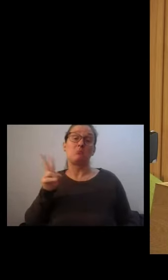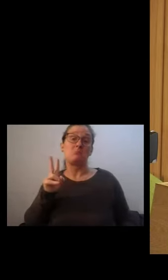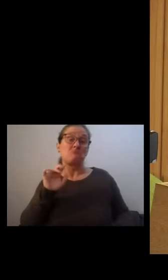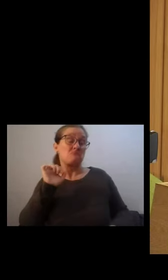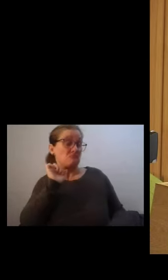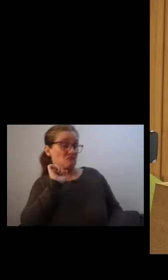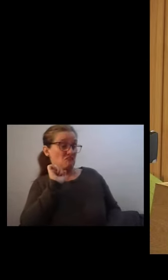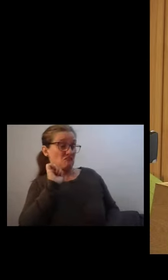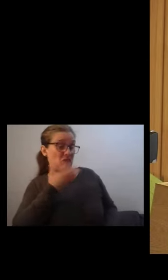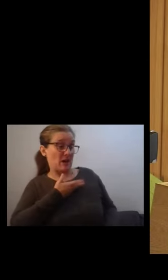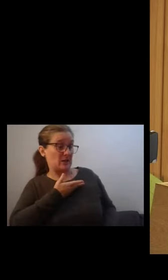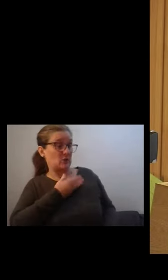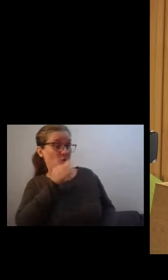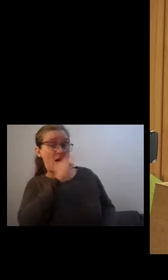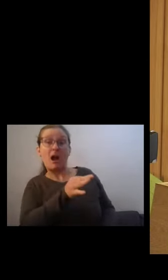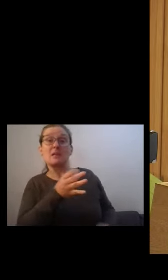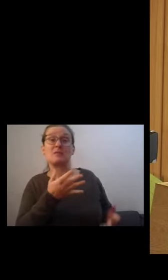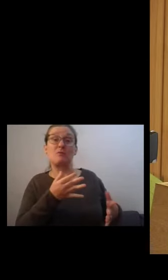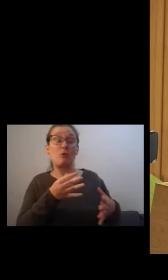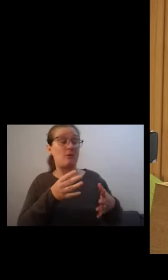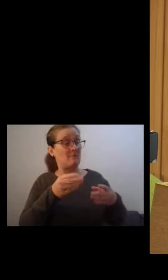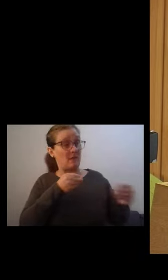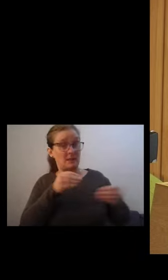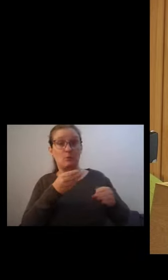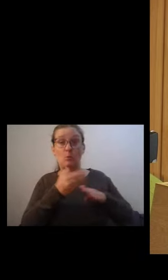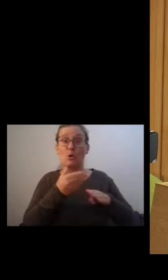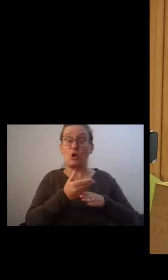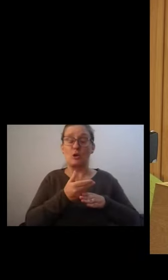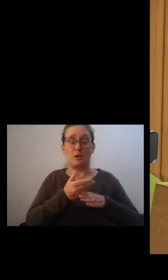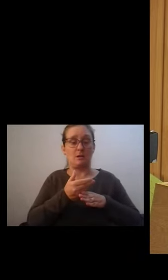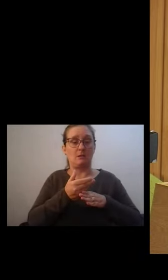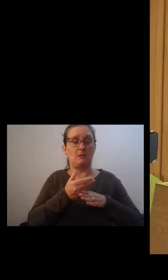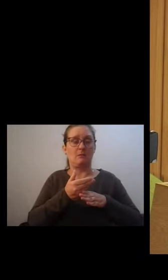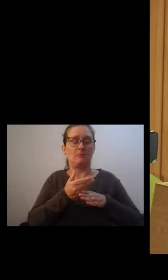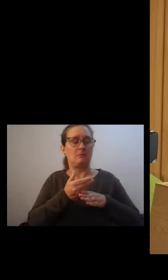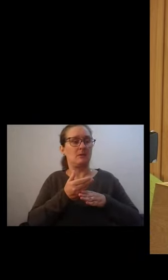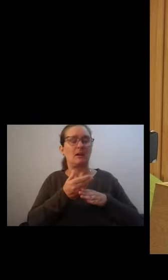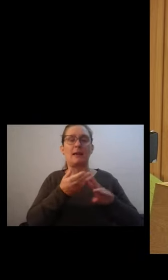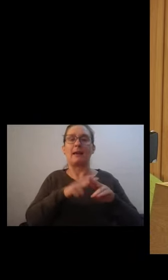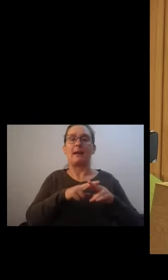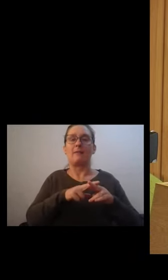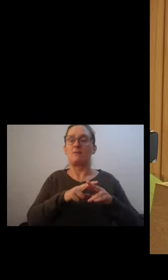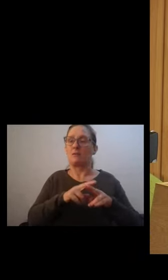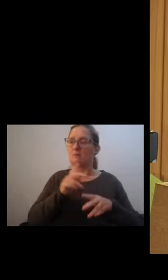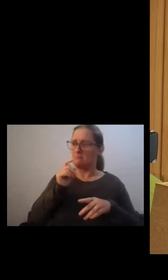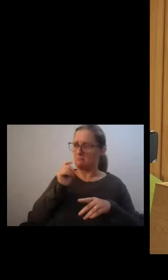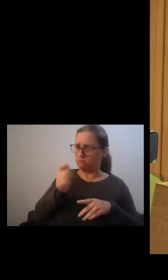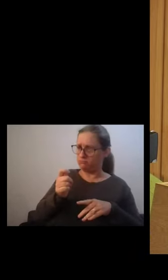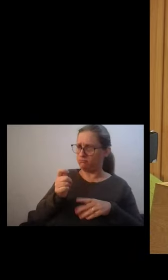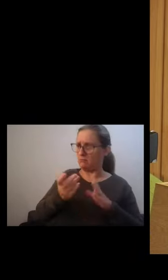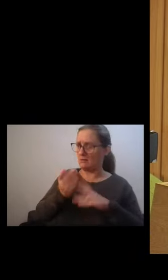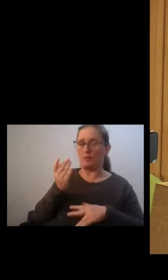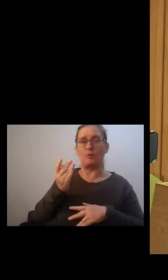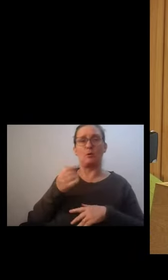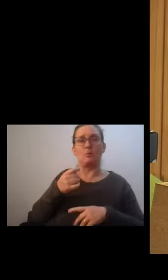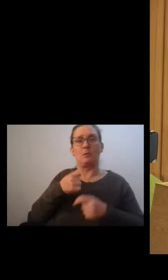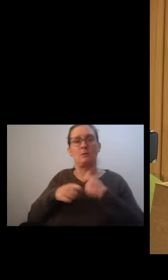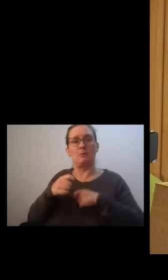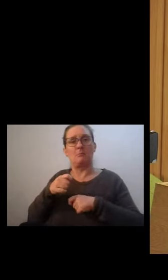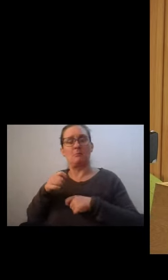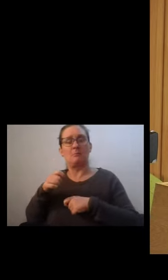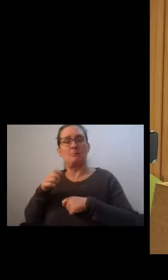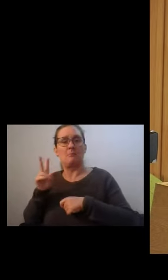working, raise the compensation for unfair dismissal, and over two Employment Relations Acts, banned